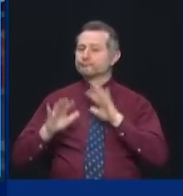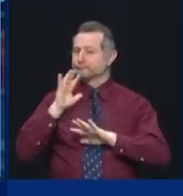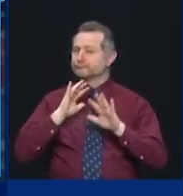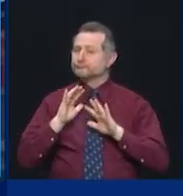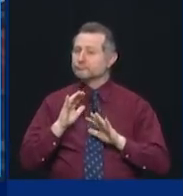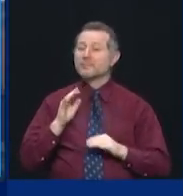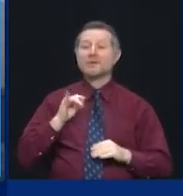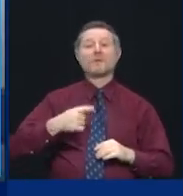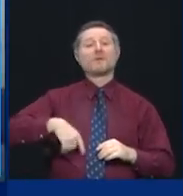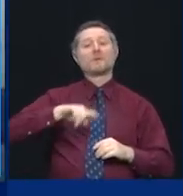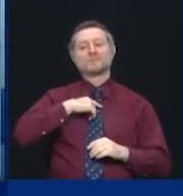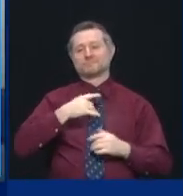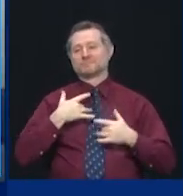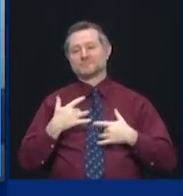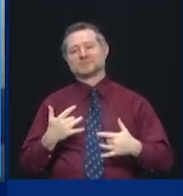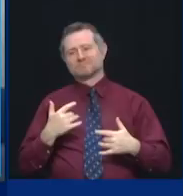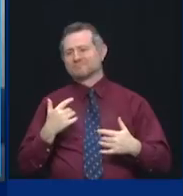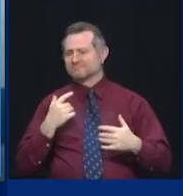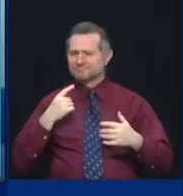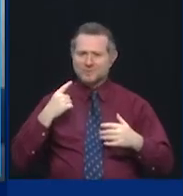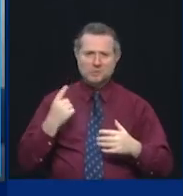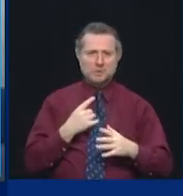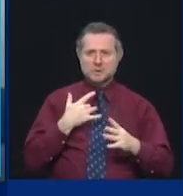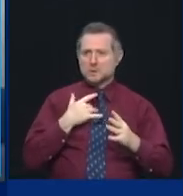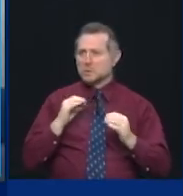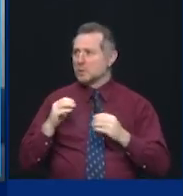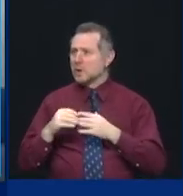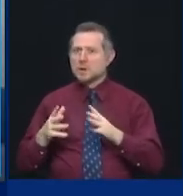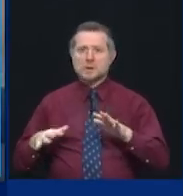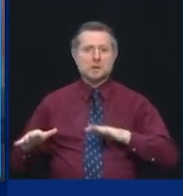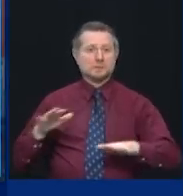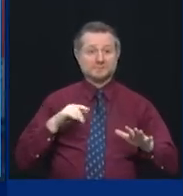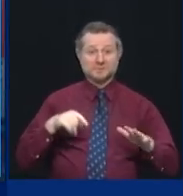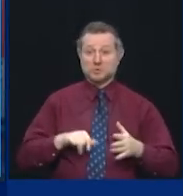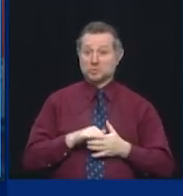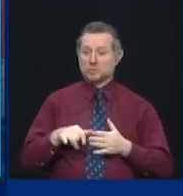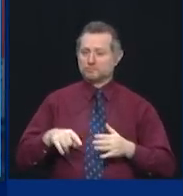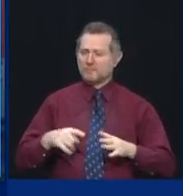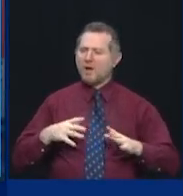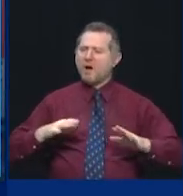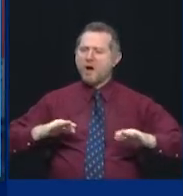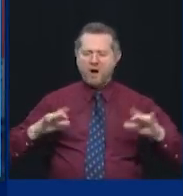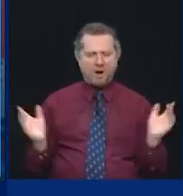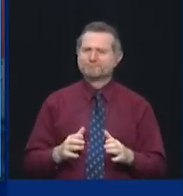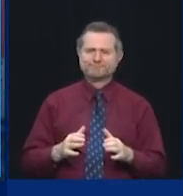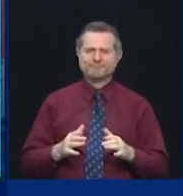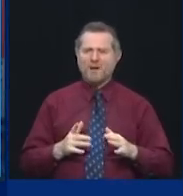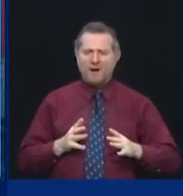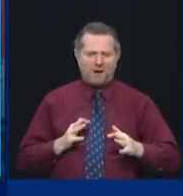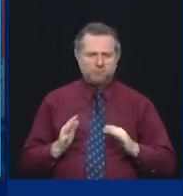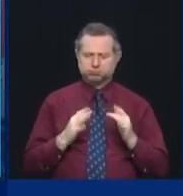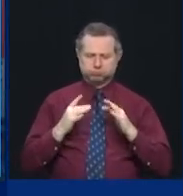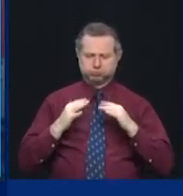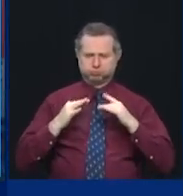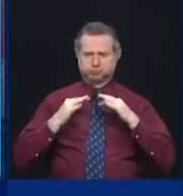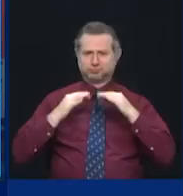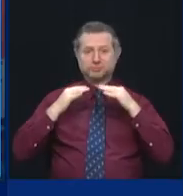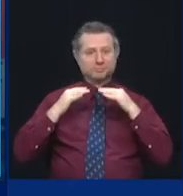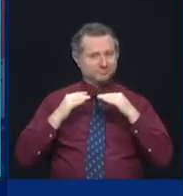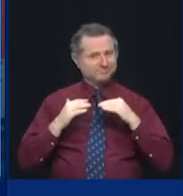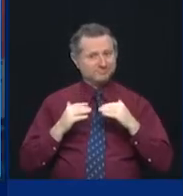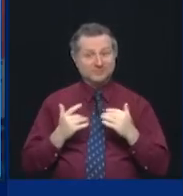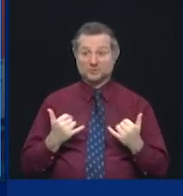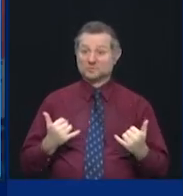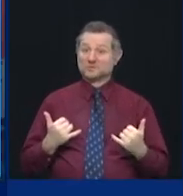But New Yorkers came together and they rose to the occasion. So today is a new day. But we